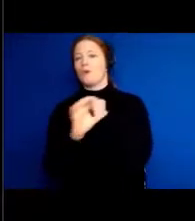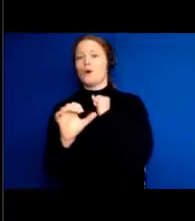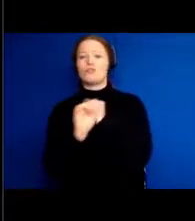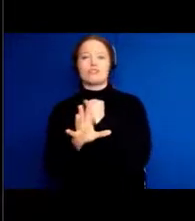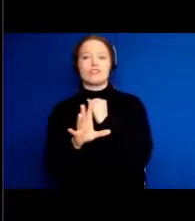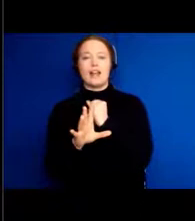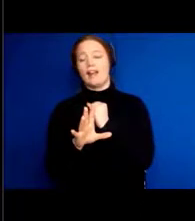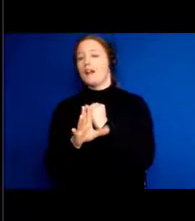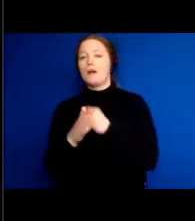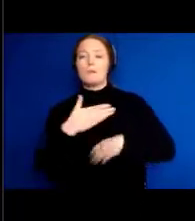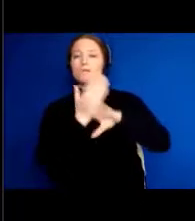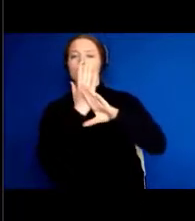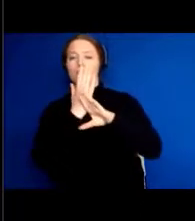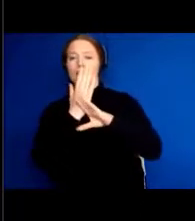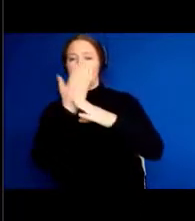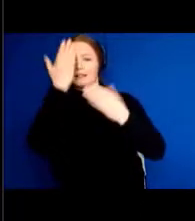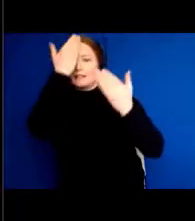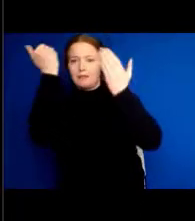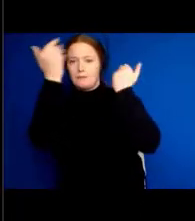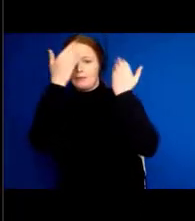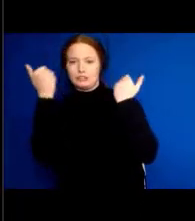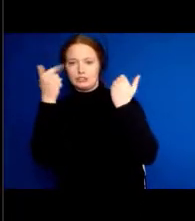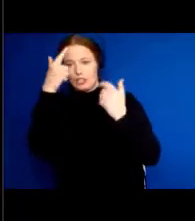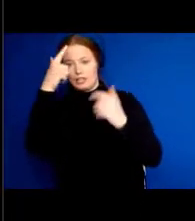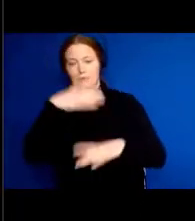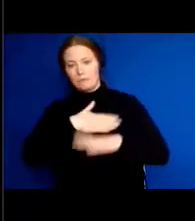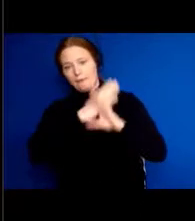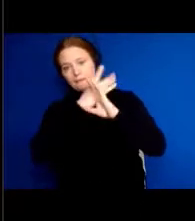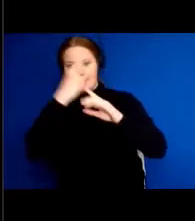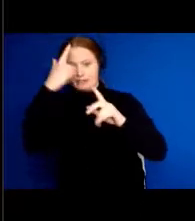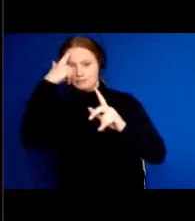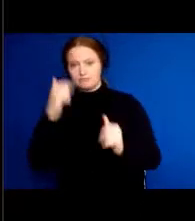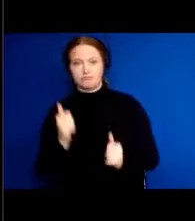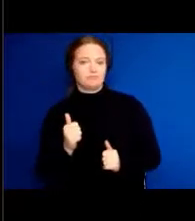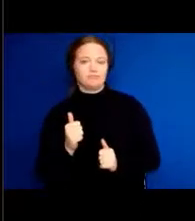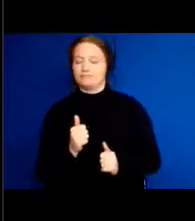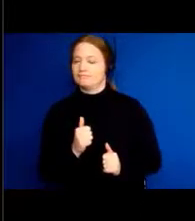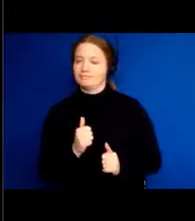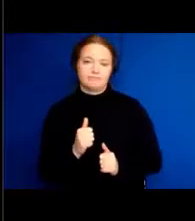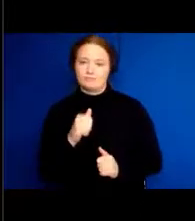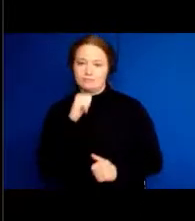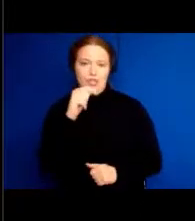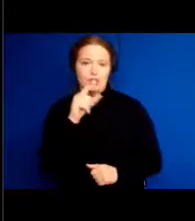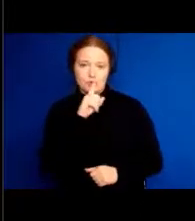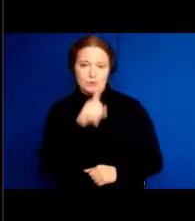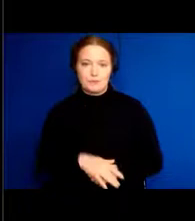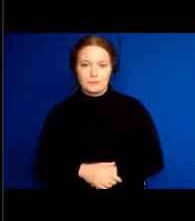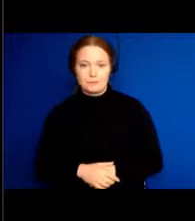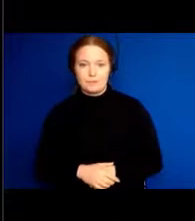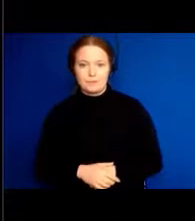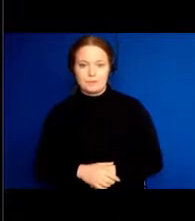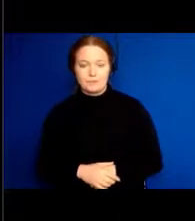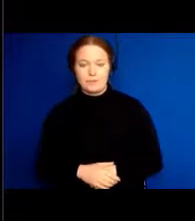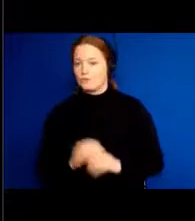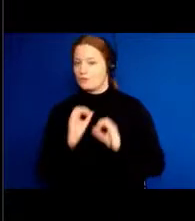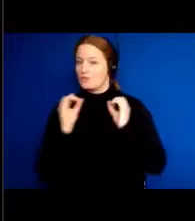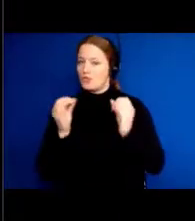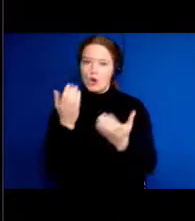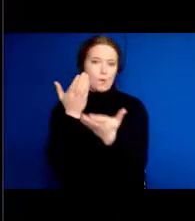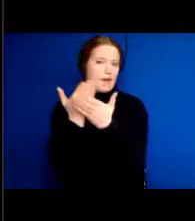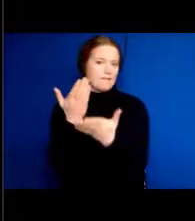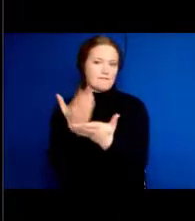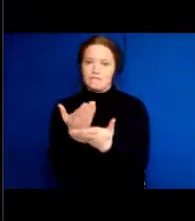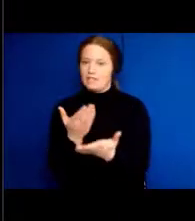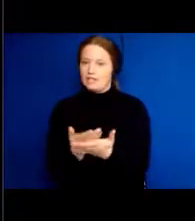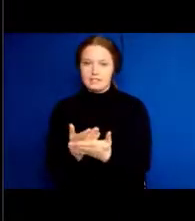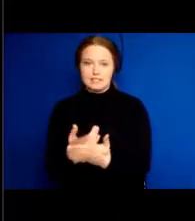advertising that you may encounter because there is no evidence that, you know, taking putting a hearing aid on your ear is no better than taking